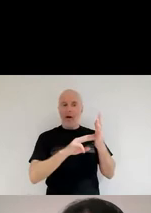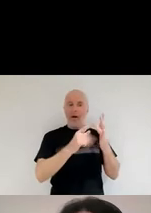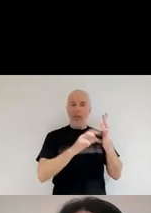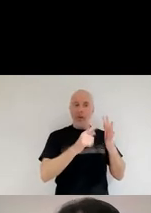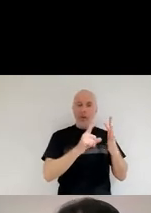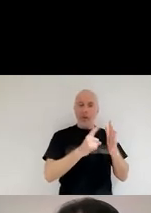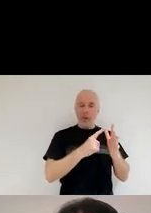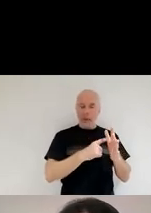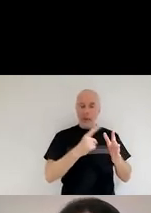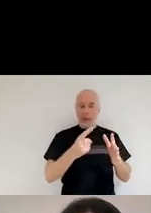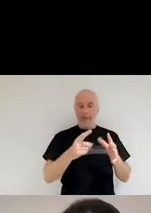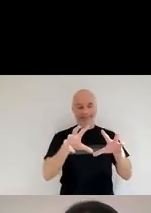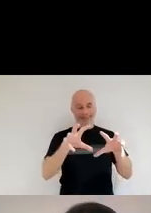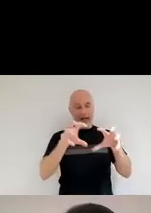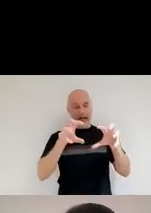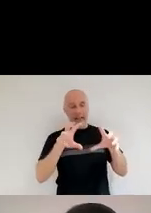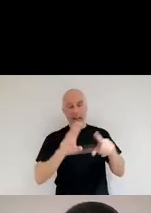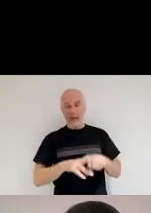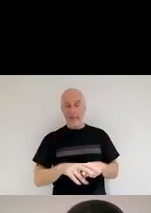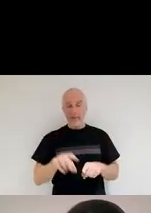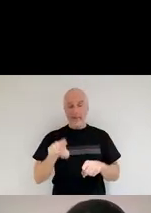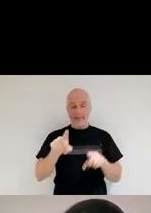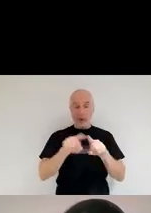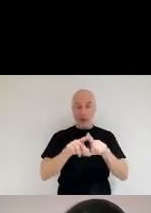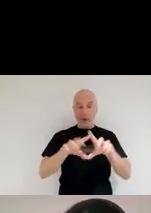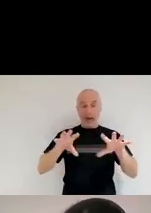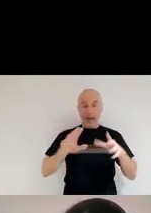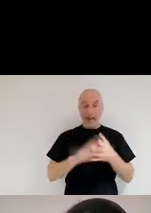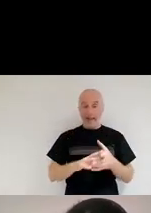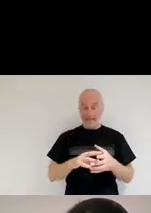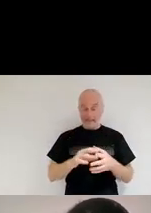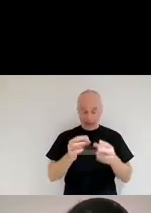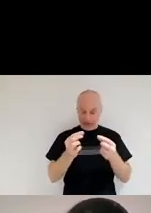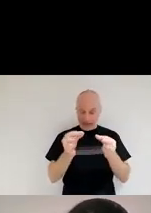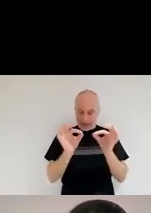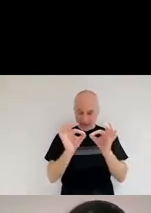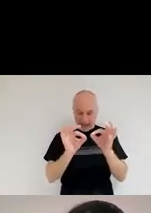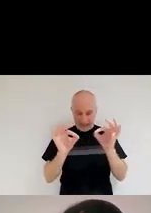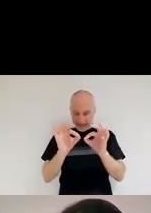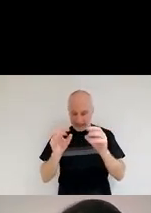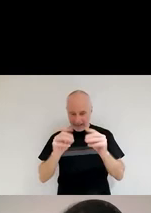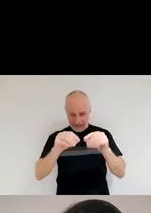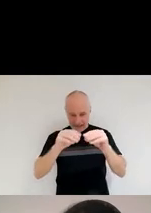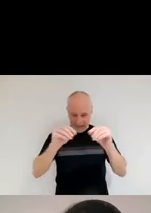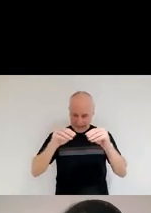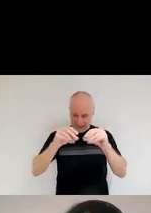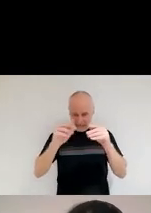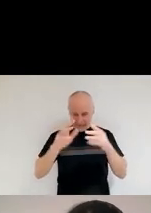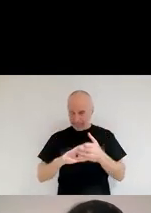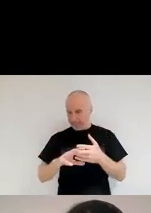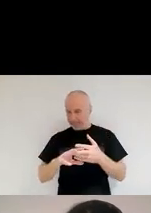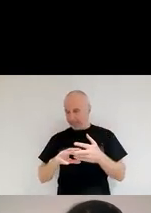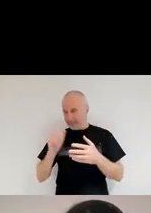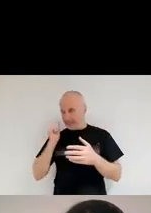So this is how the dust looks like. It's little grains of sand and soot in the universe